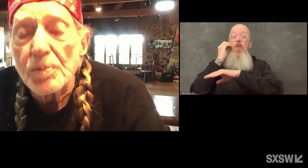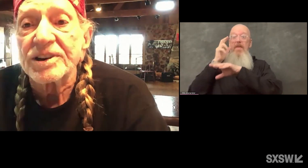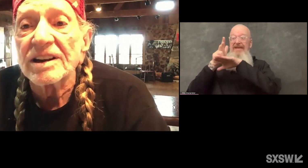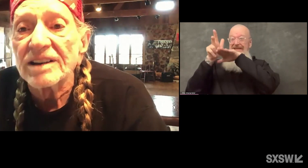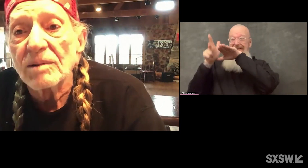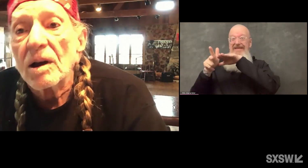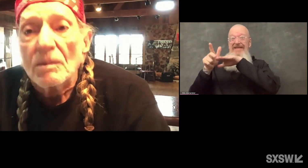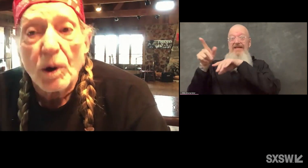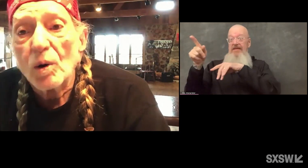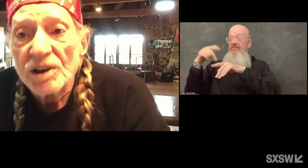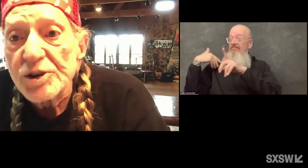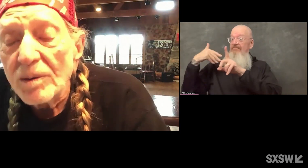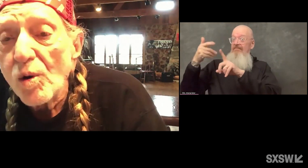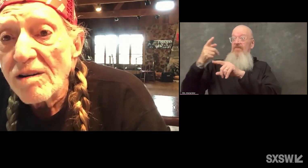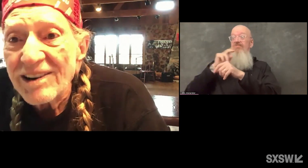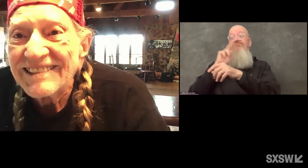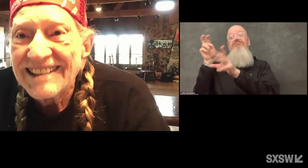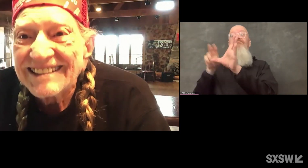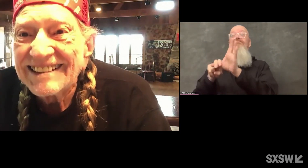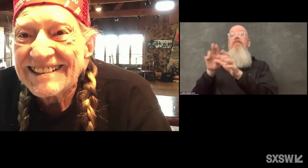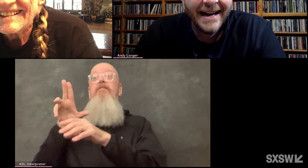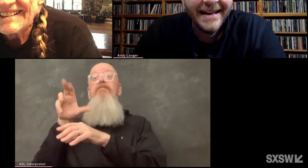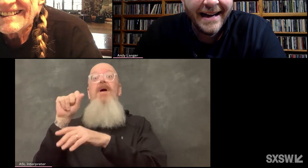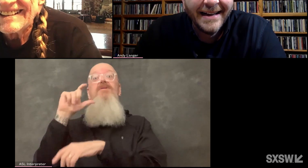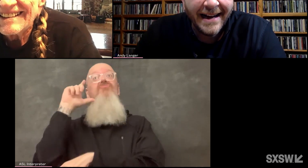just to pretend I'm going somewhere.